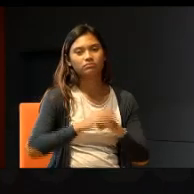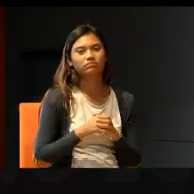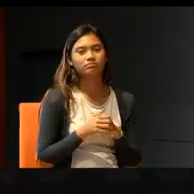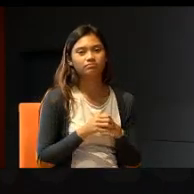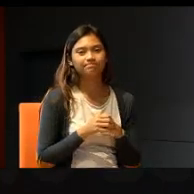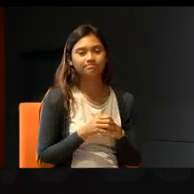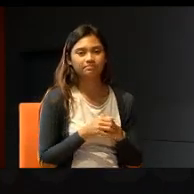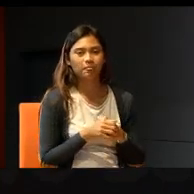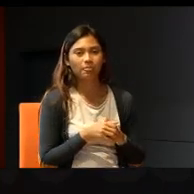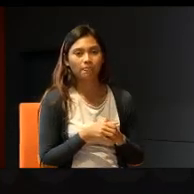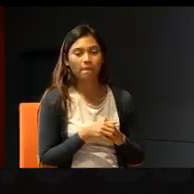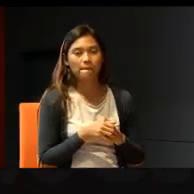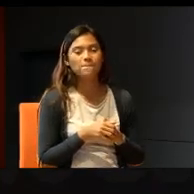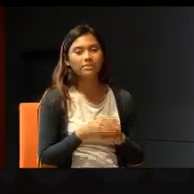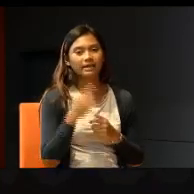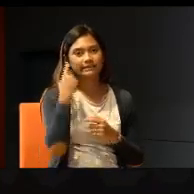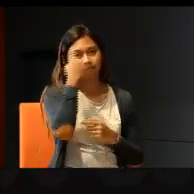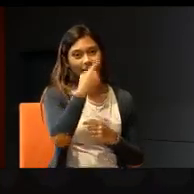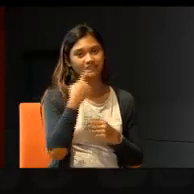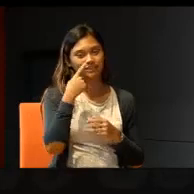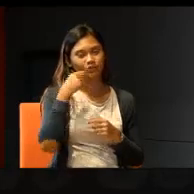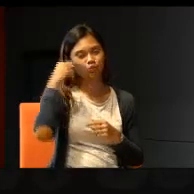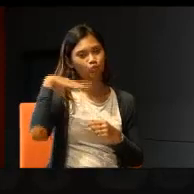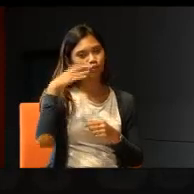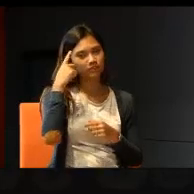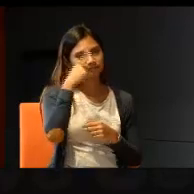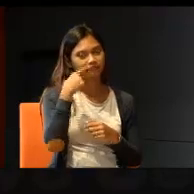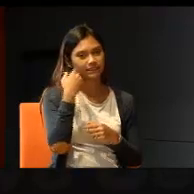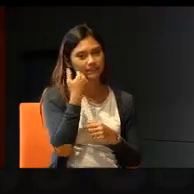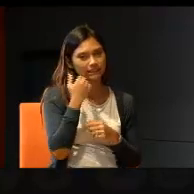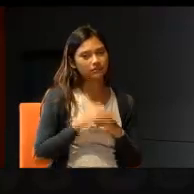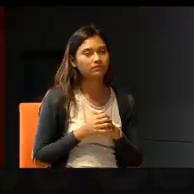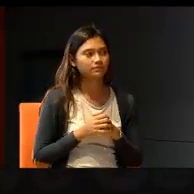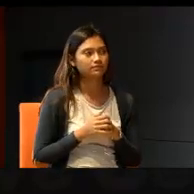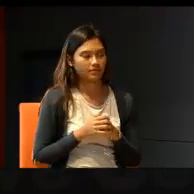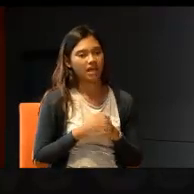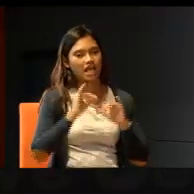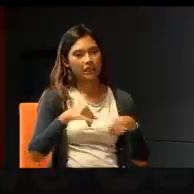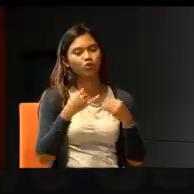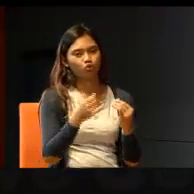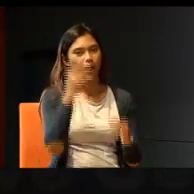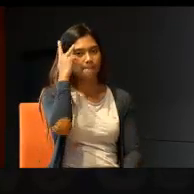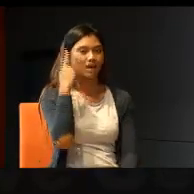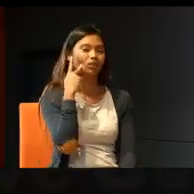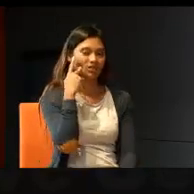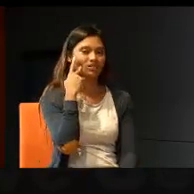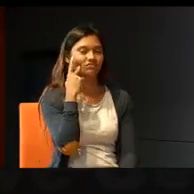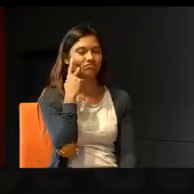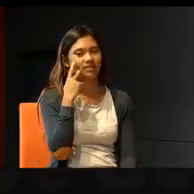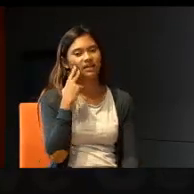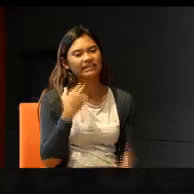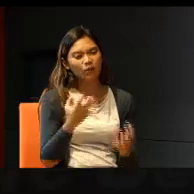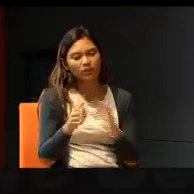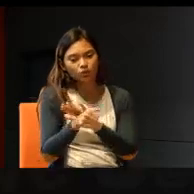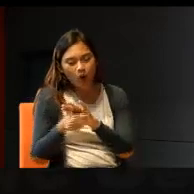especially the face, loose face issue, where parents then hide their children,